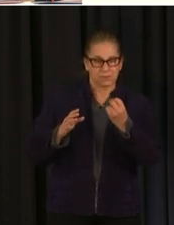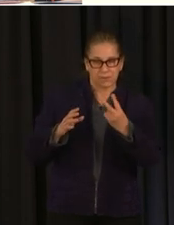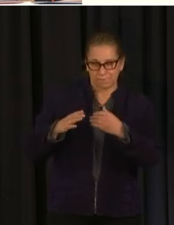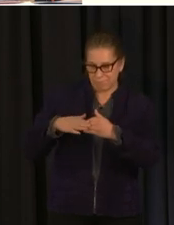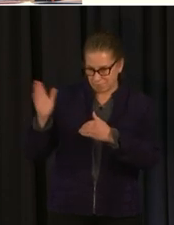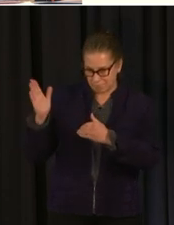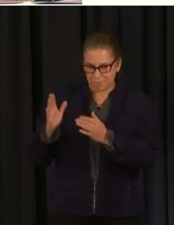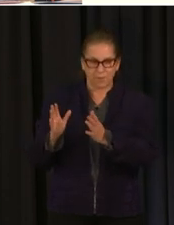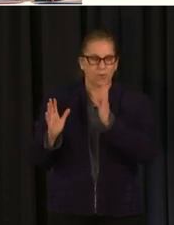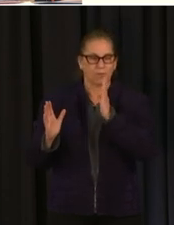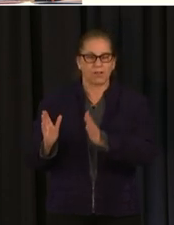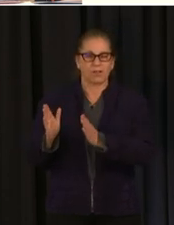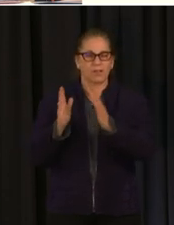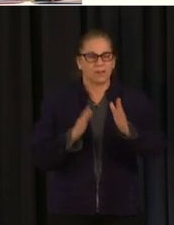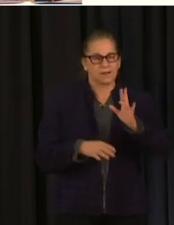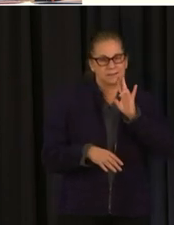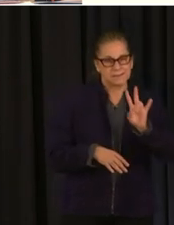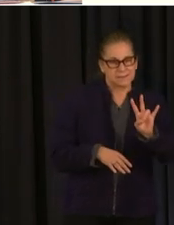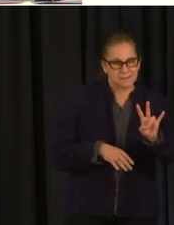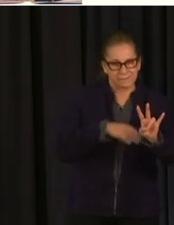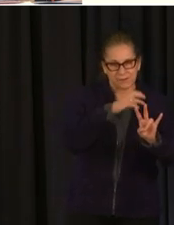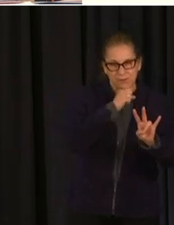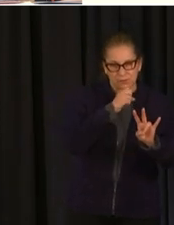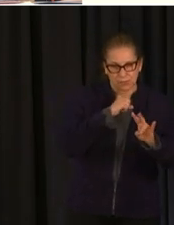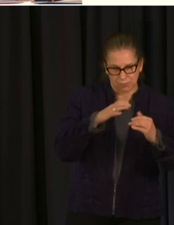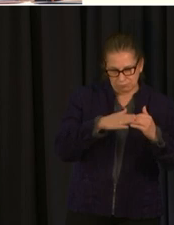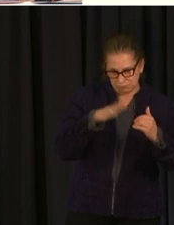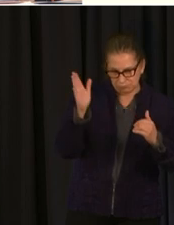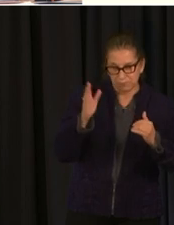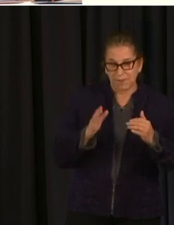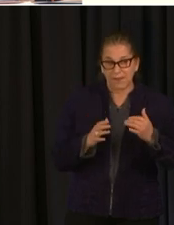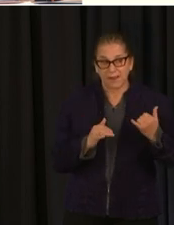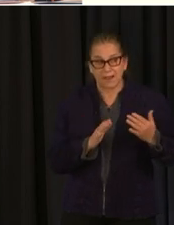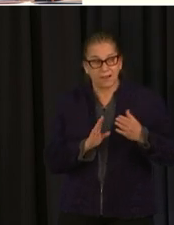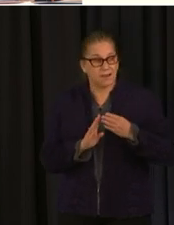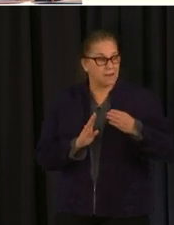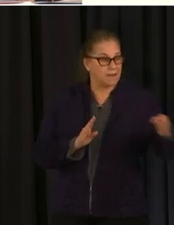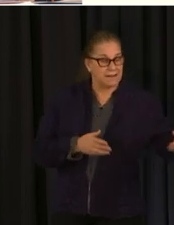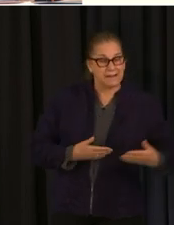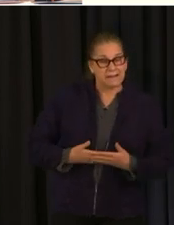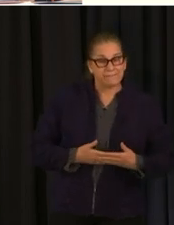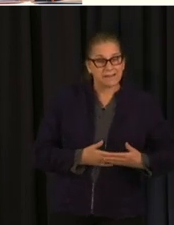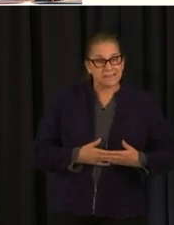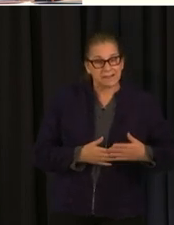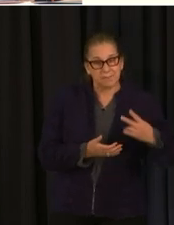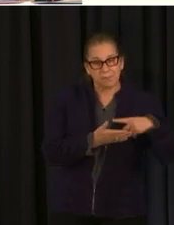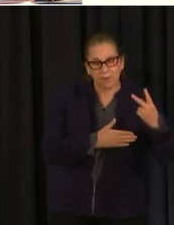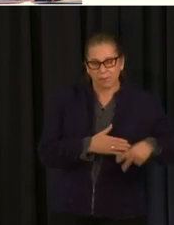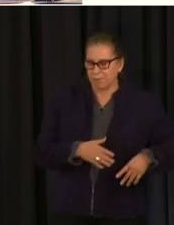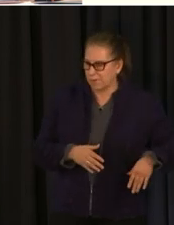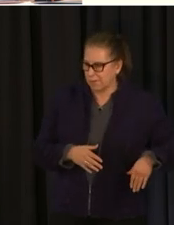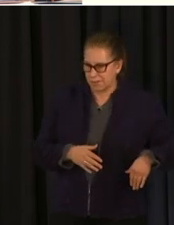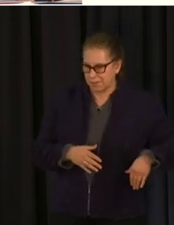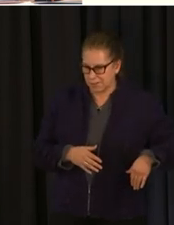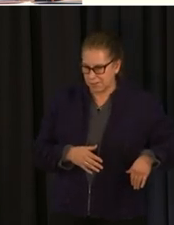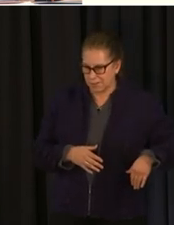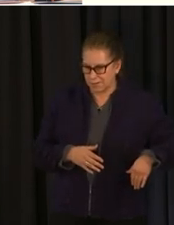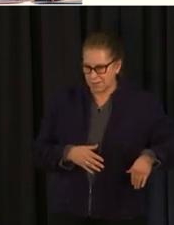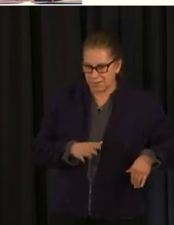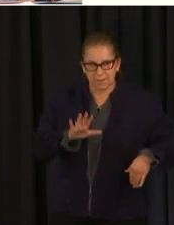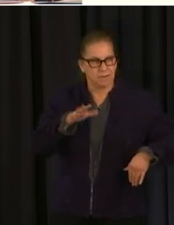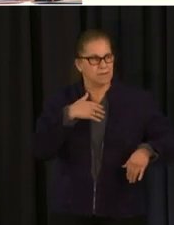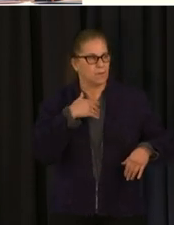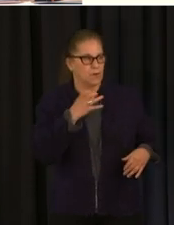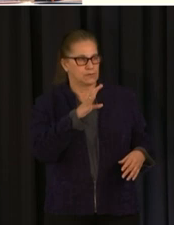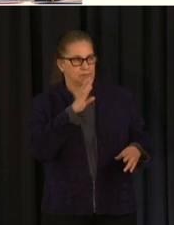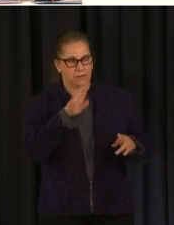plan since october and we'll continue to do that there is a caveat that i want to make sure i i communicate here vaccine